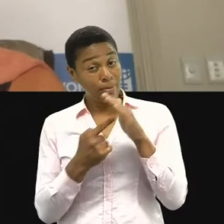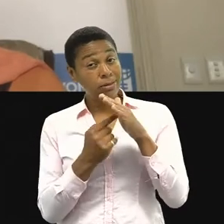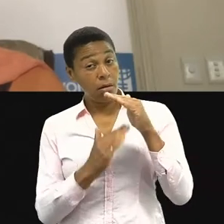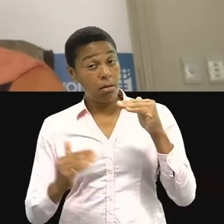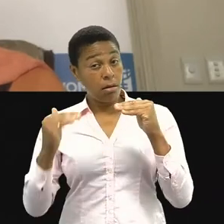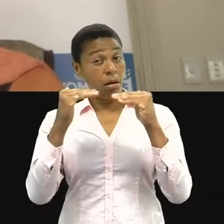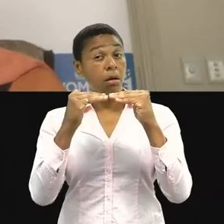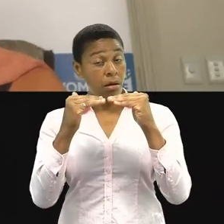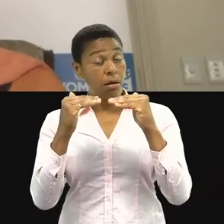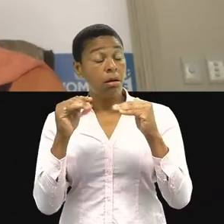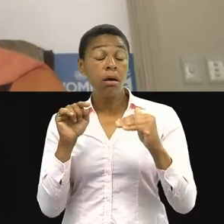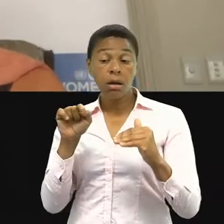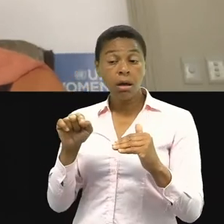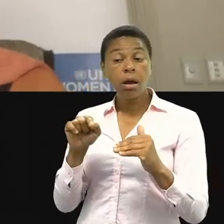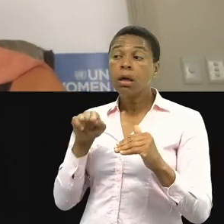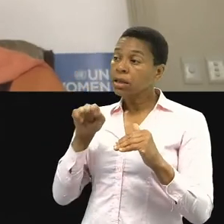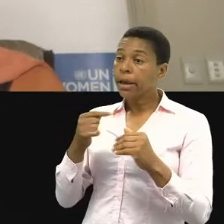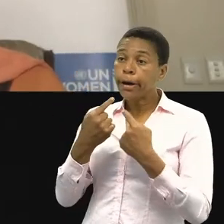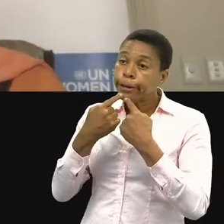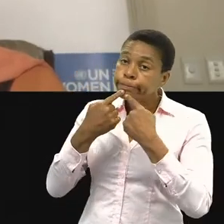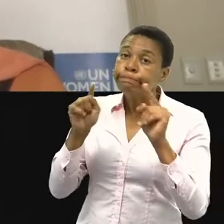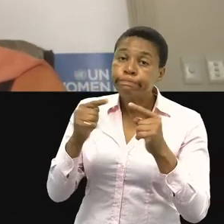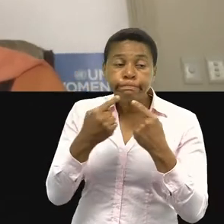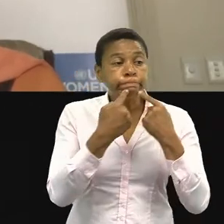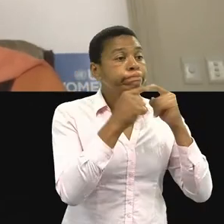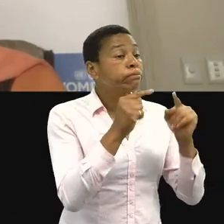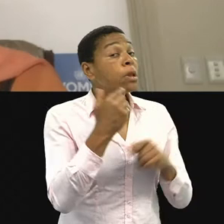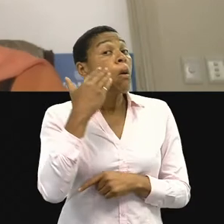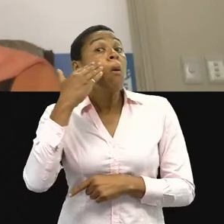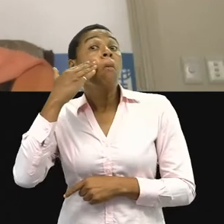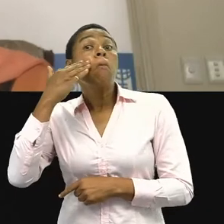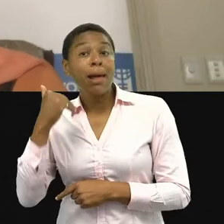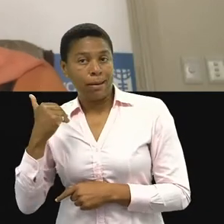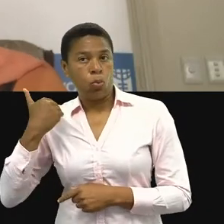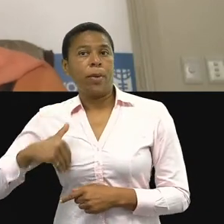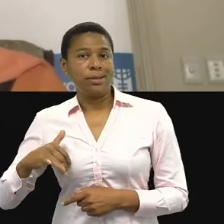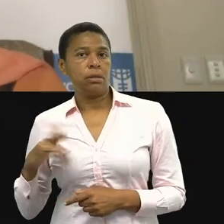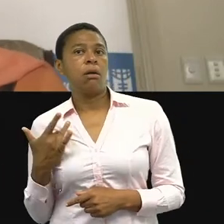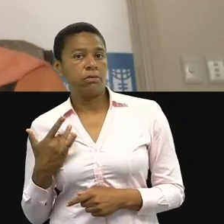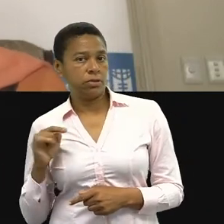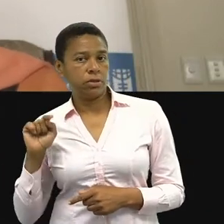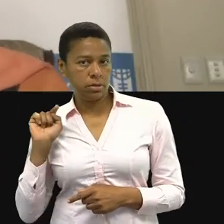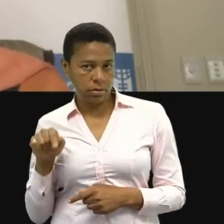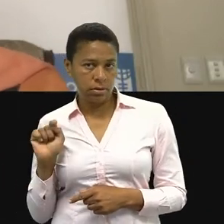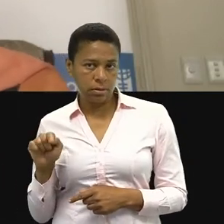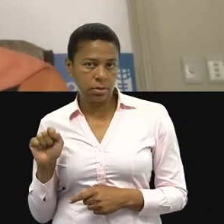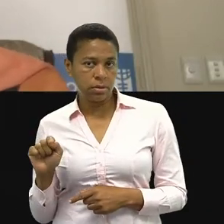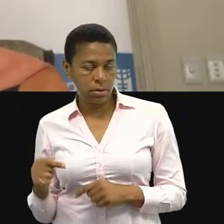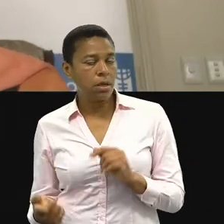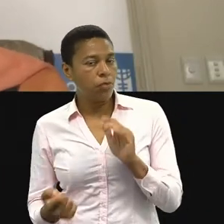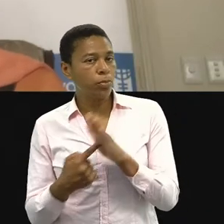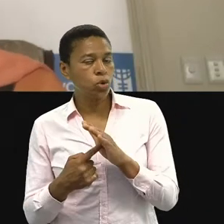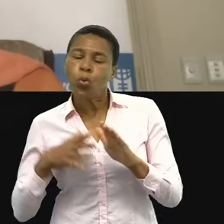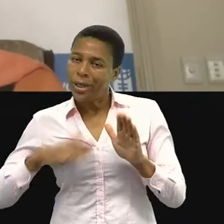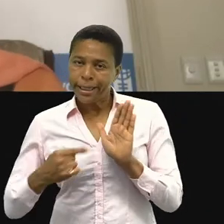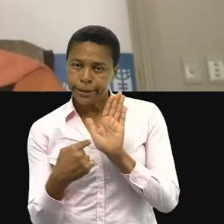It's also saying in that message, Black women's lives matter. So we need to also emphasise